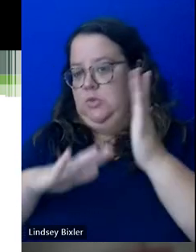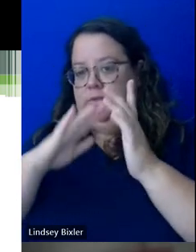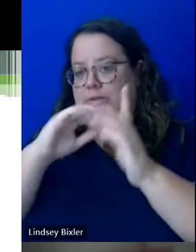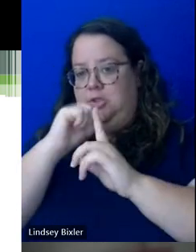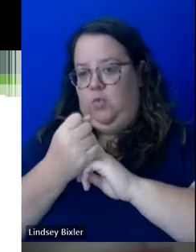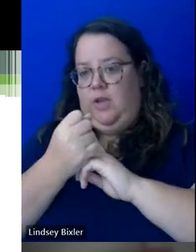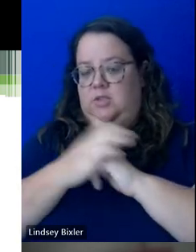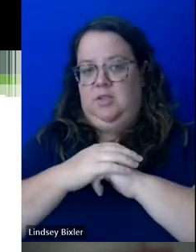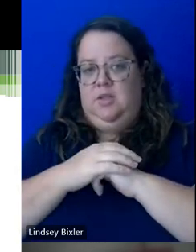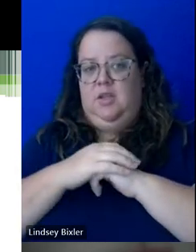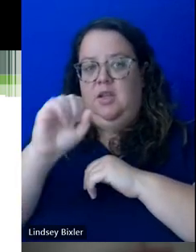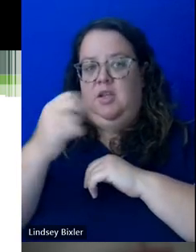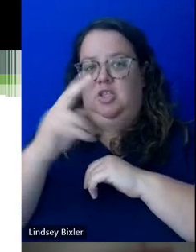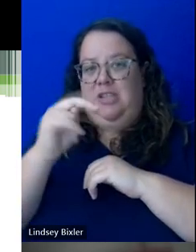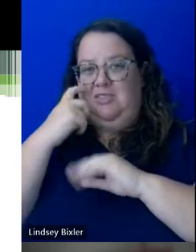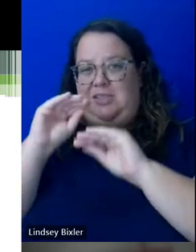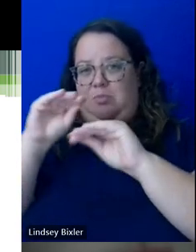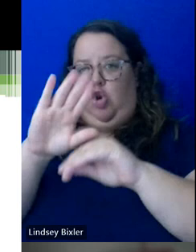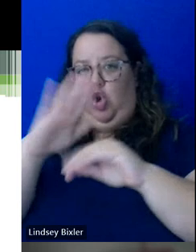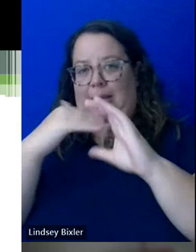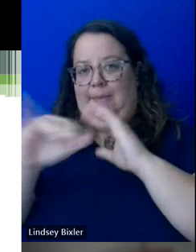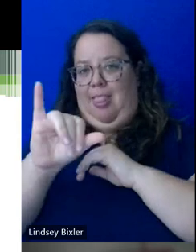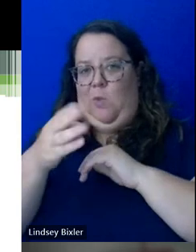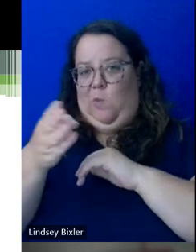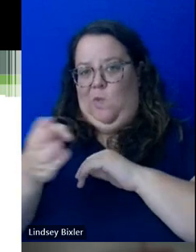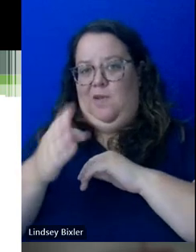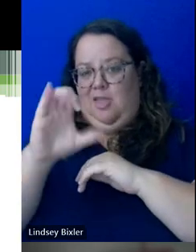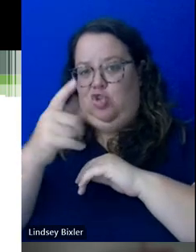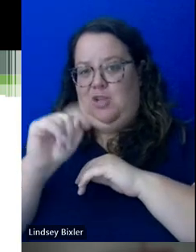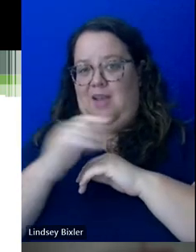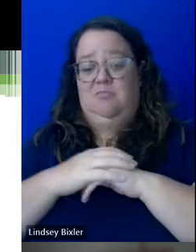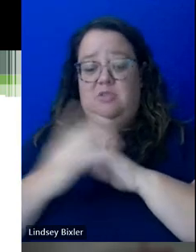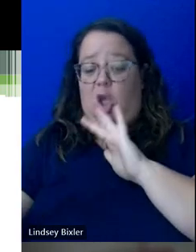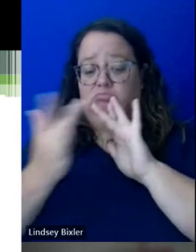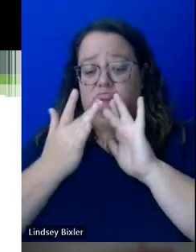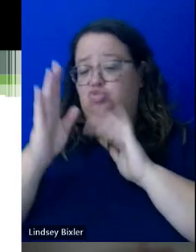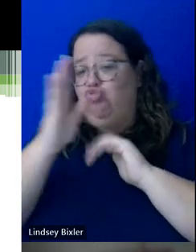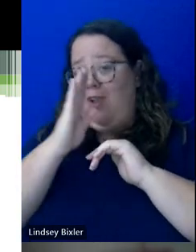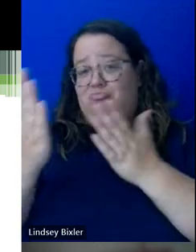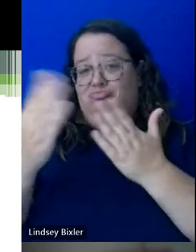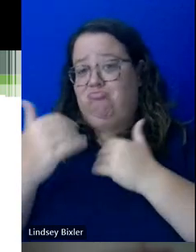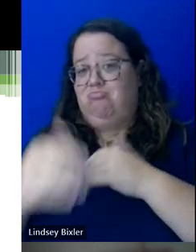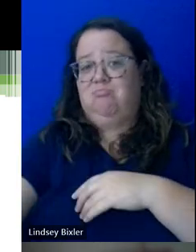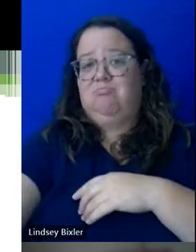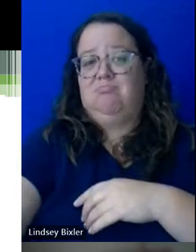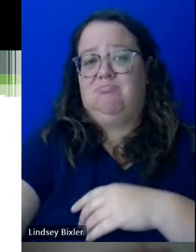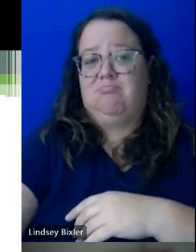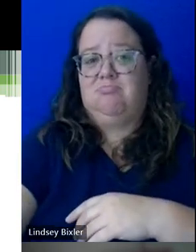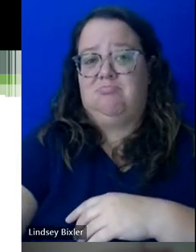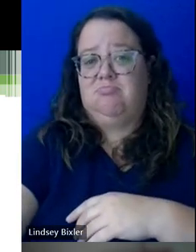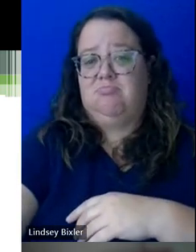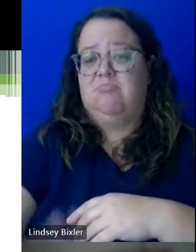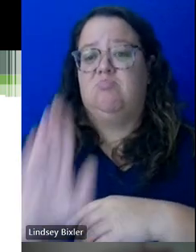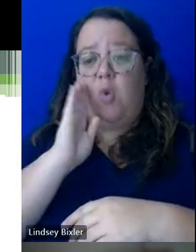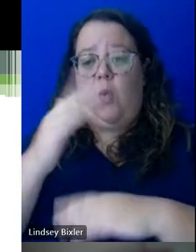Sharon just put her email as well in the chat. Please don't hesitate to reach out to us directly and we'll be